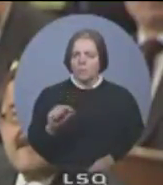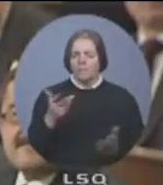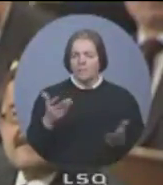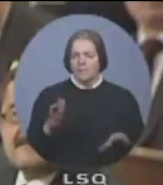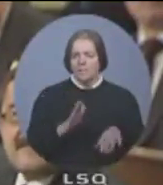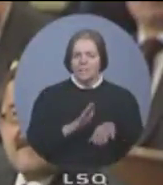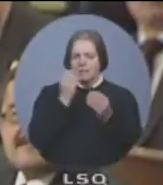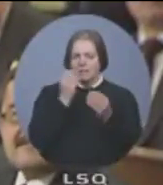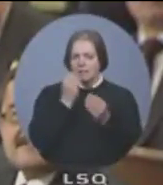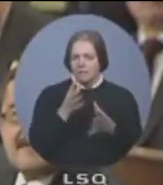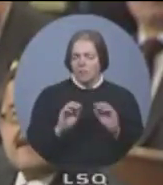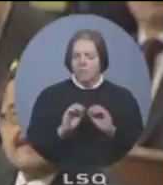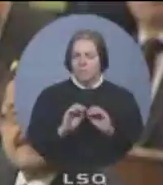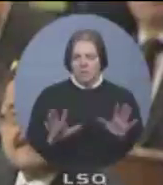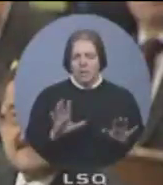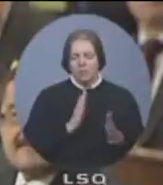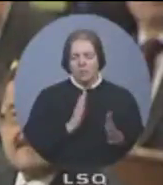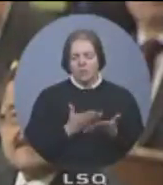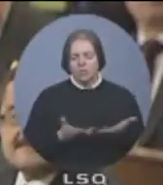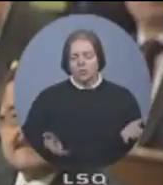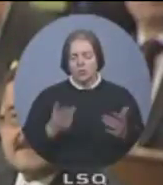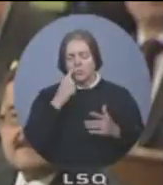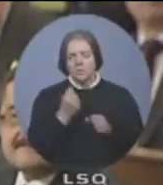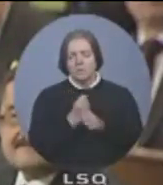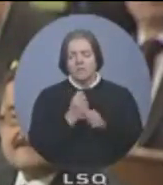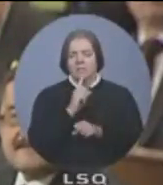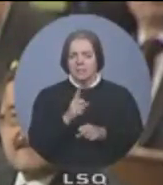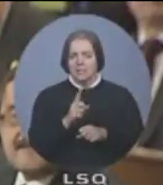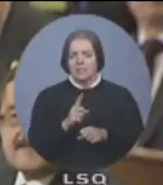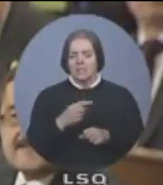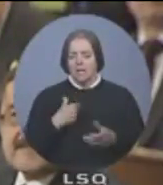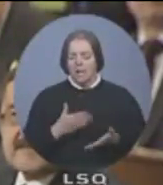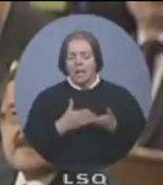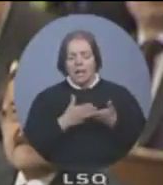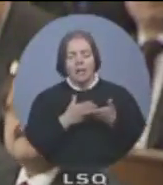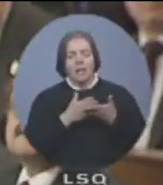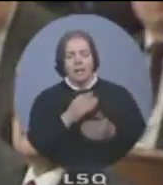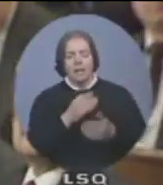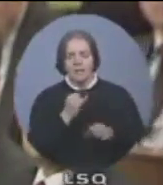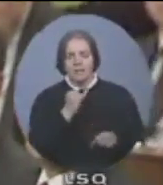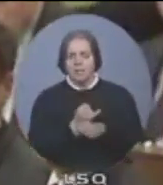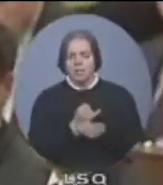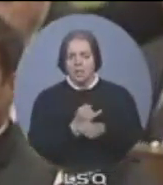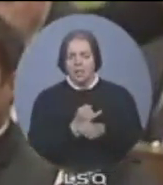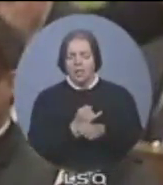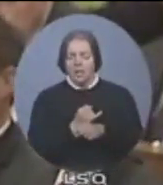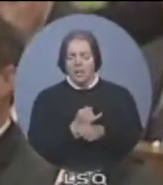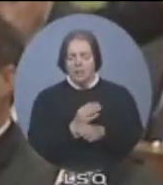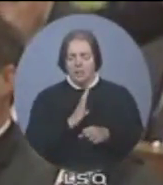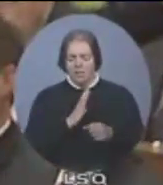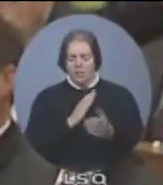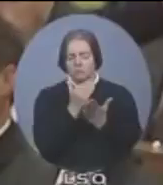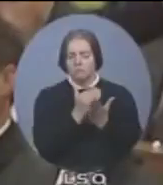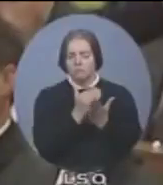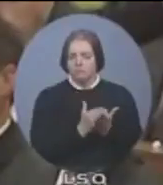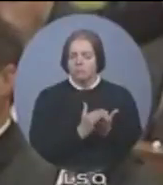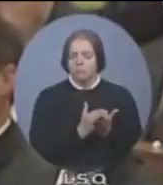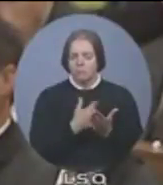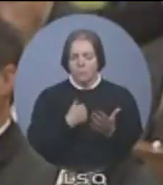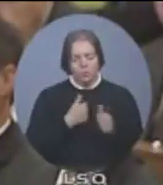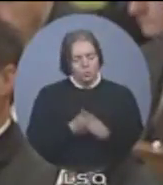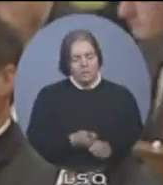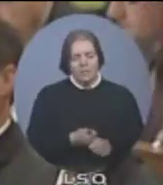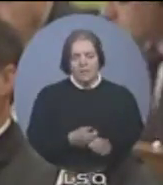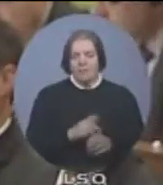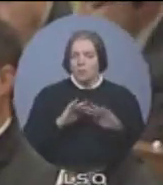We're getting results for people in the developing countries, and all projects by CETA are assessed against our